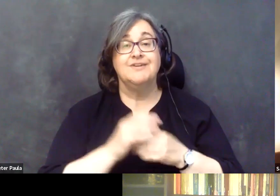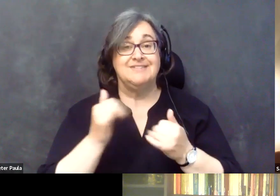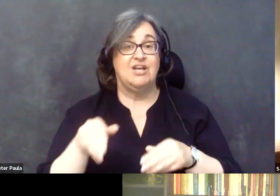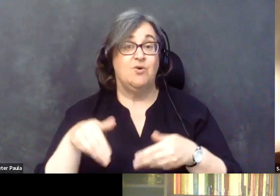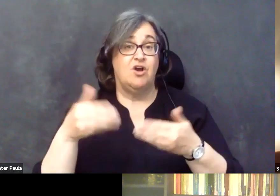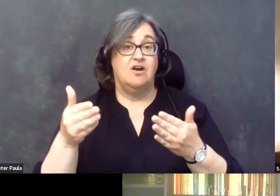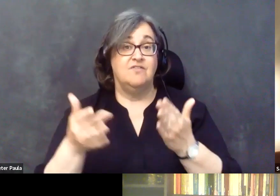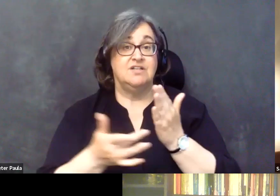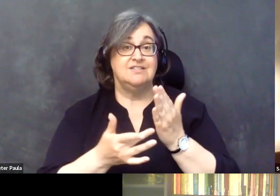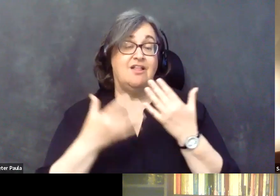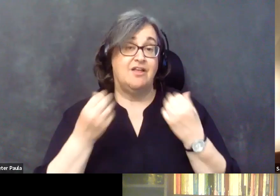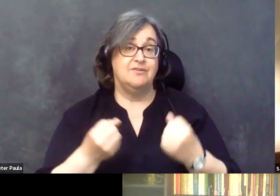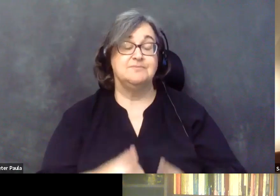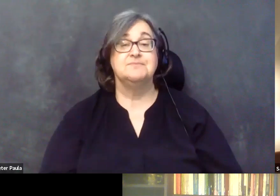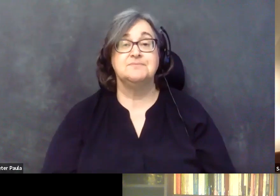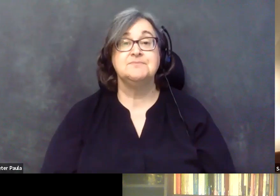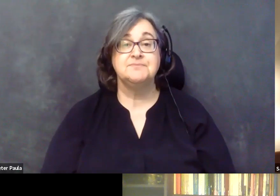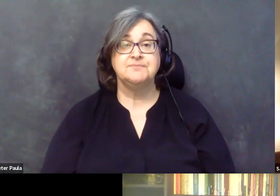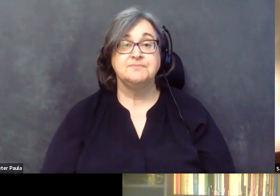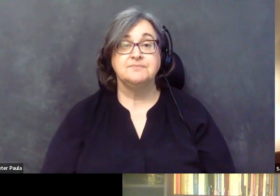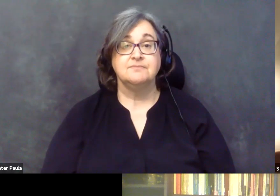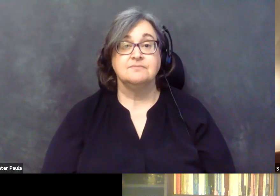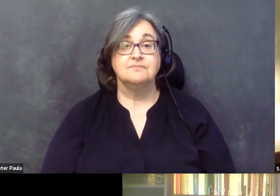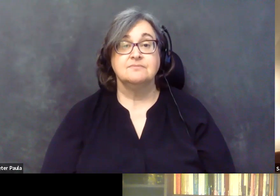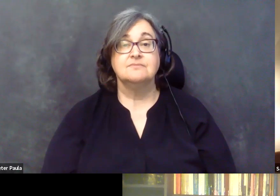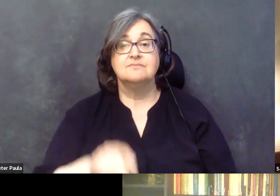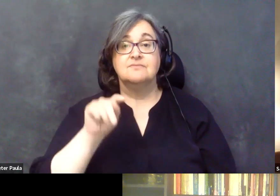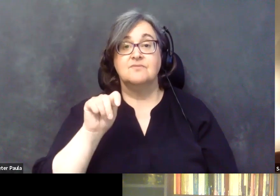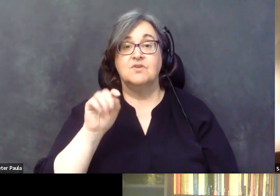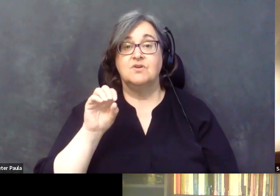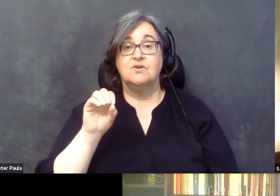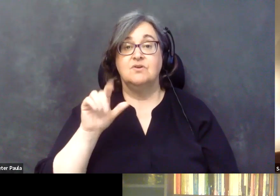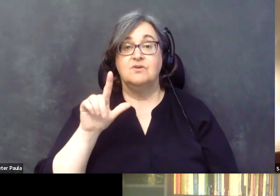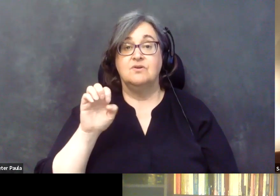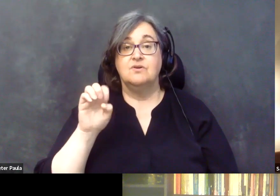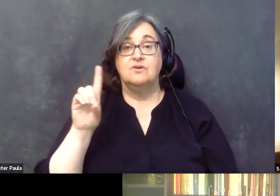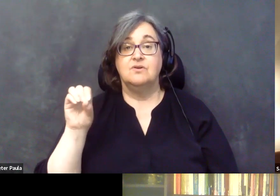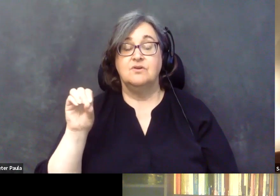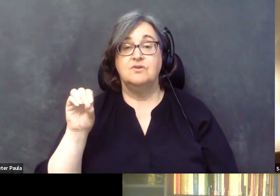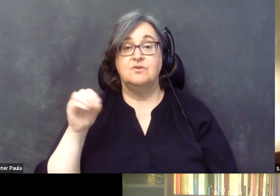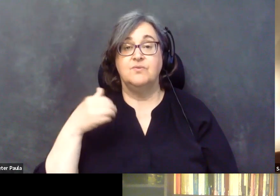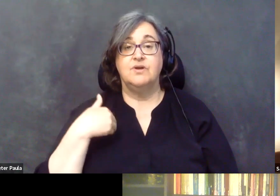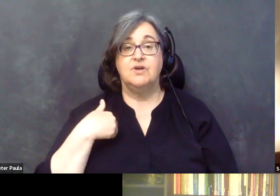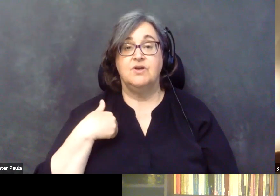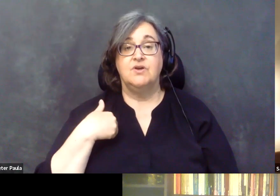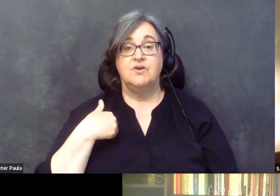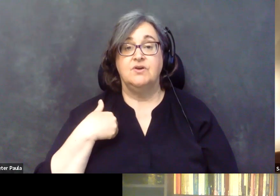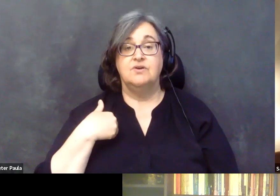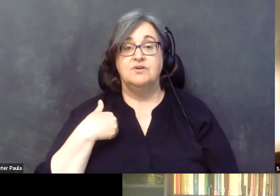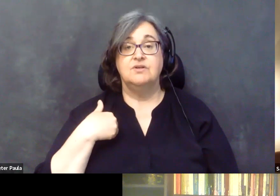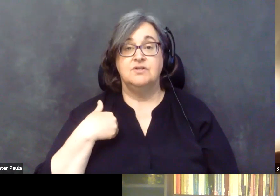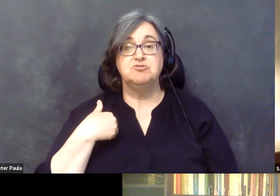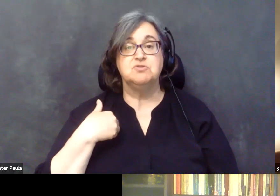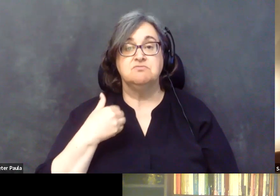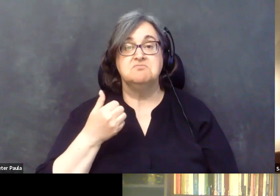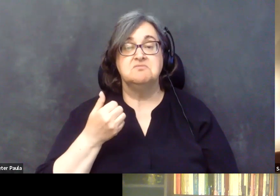uh, telehealth. And in fact, Toledo does have, uh, I know of a couple of, uh, telehealth